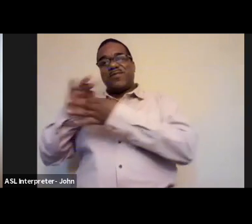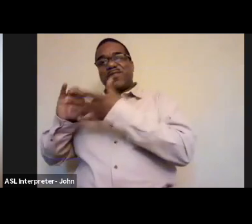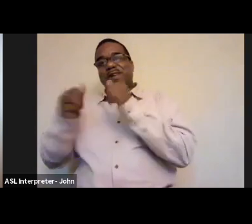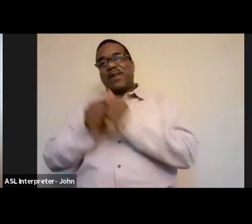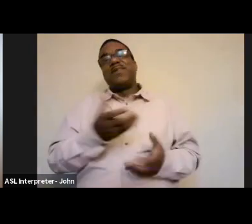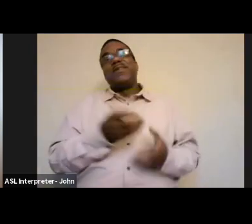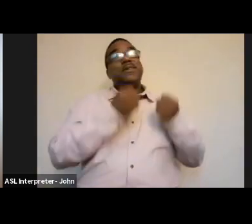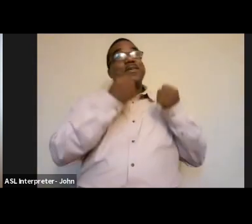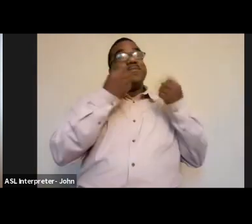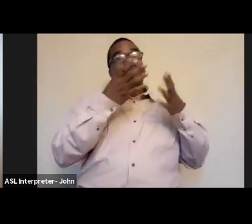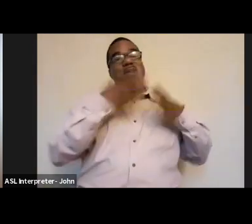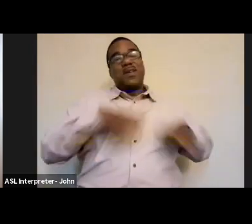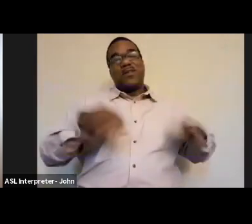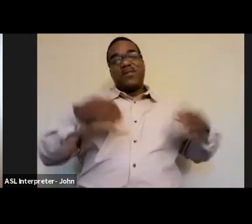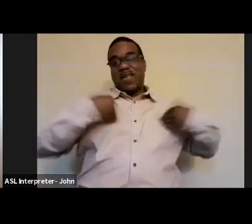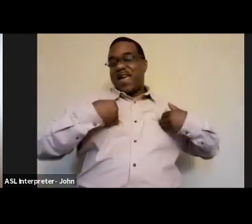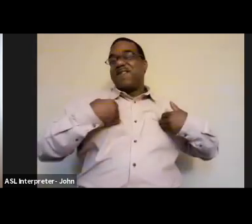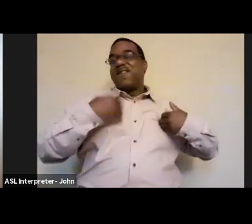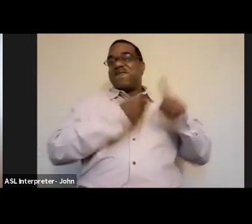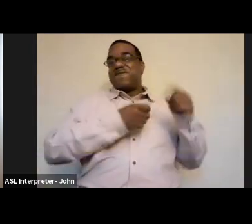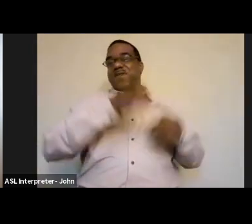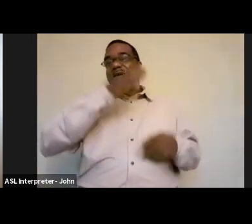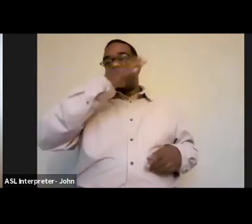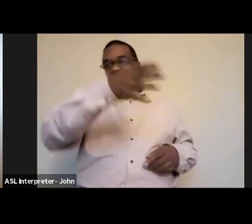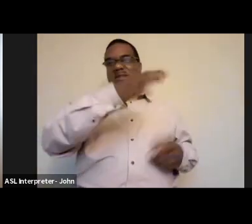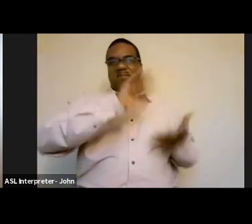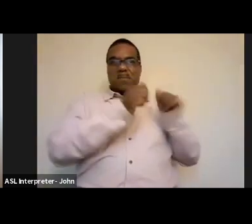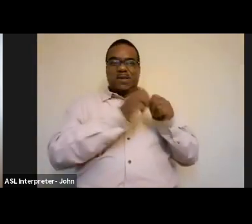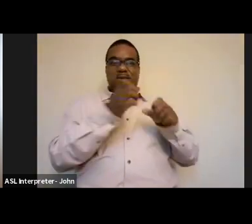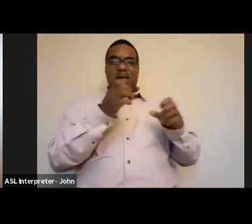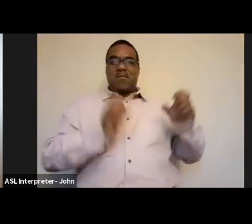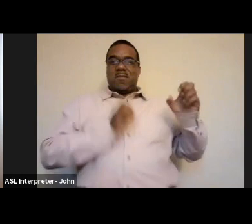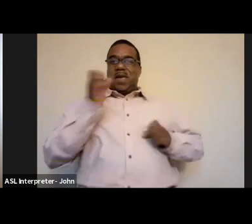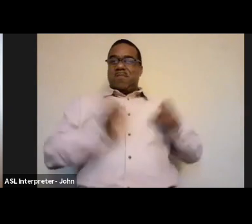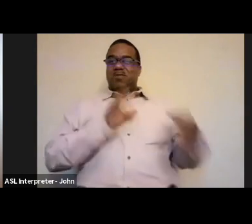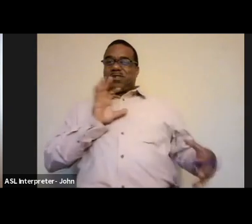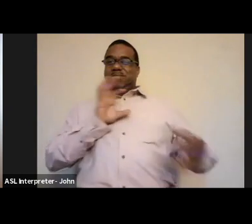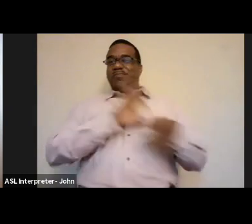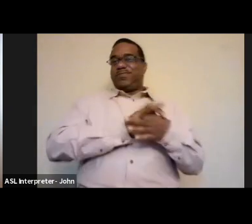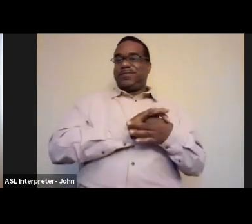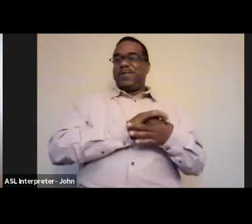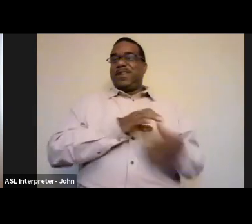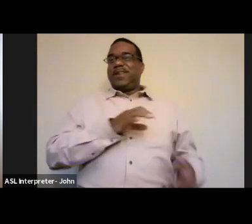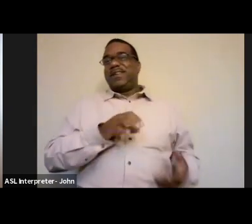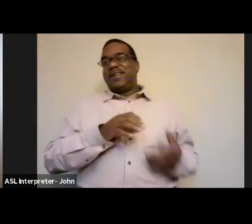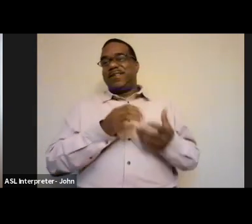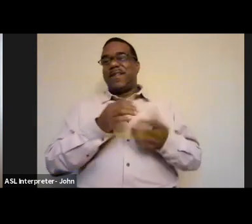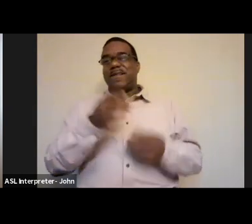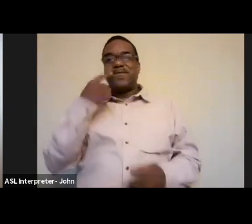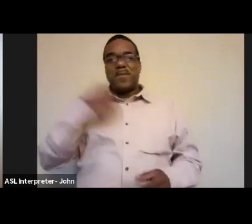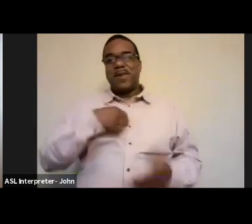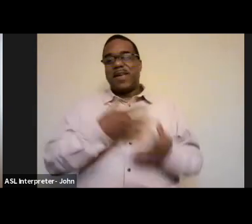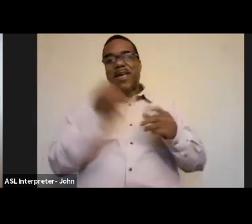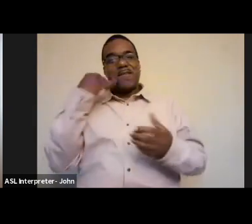for my grandmother, and so they have emotional meaning to me and sentimental meaning to me. And if I do buy